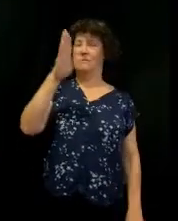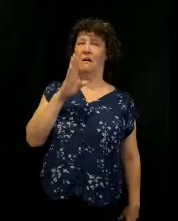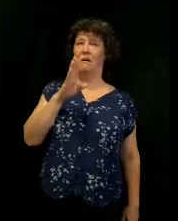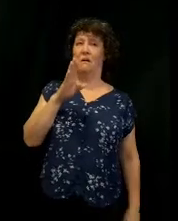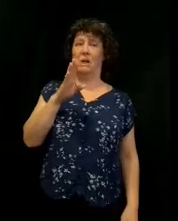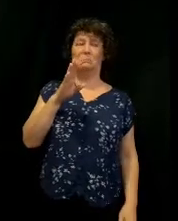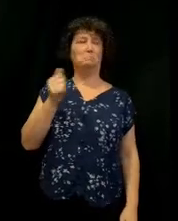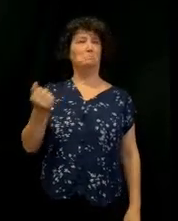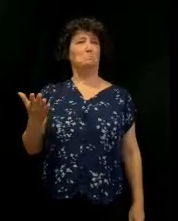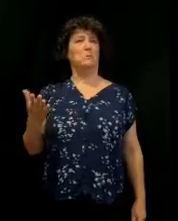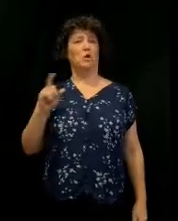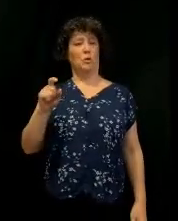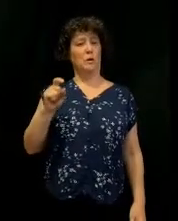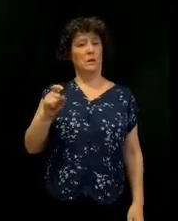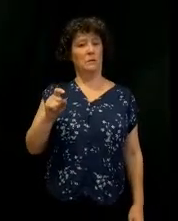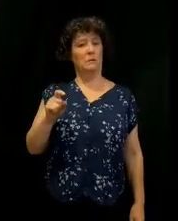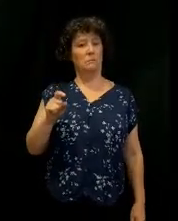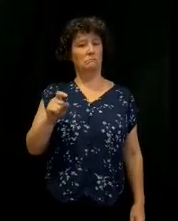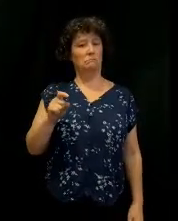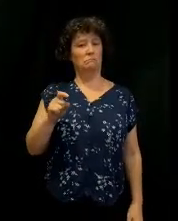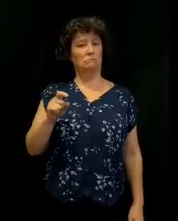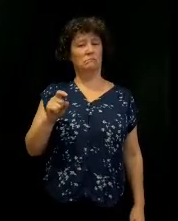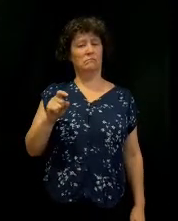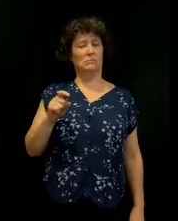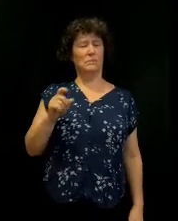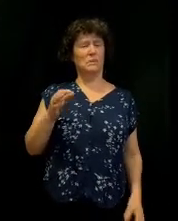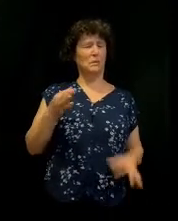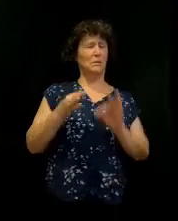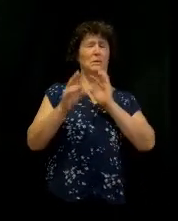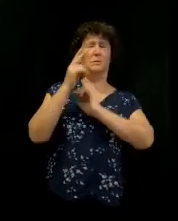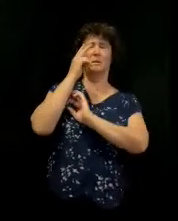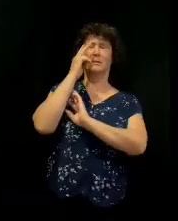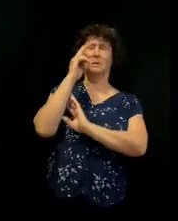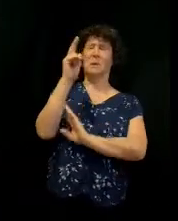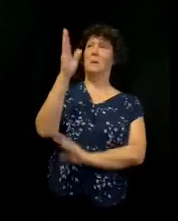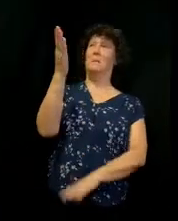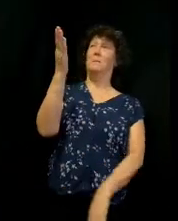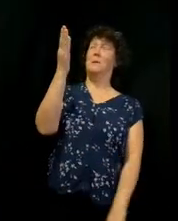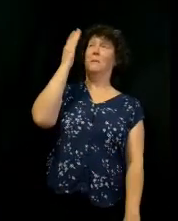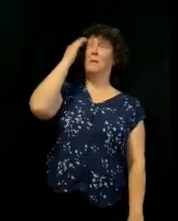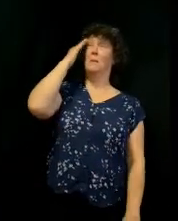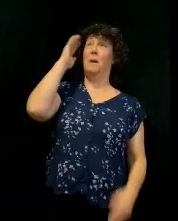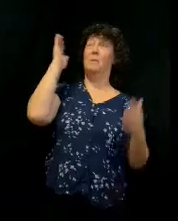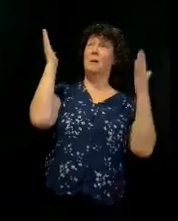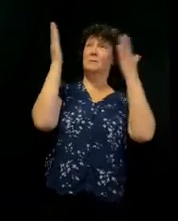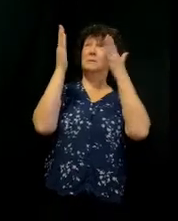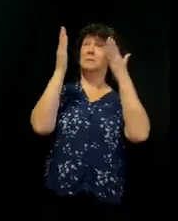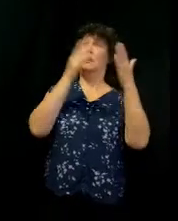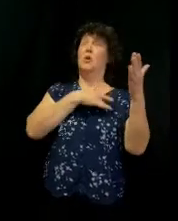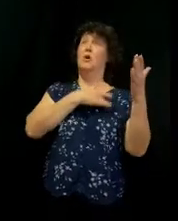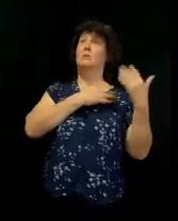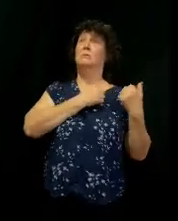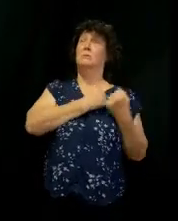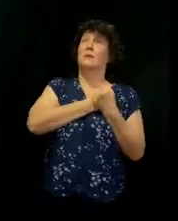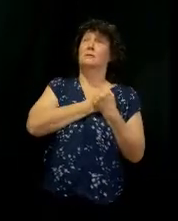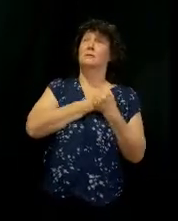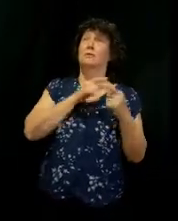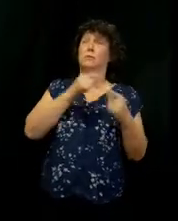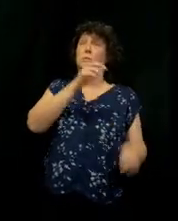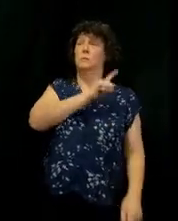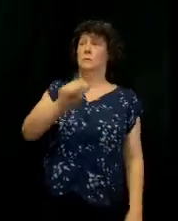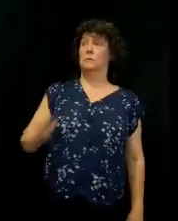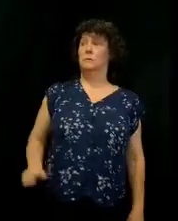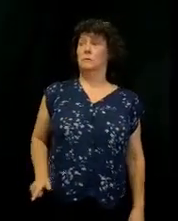now, and you need to. Just see him. Turn your mind's attention, heart's affection towards the Lord,